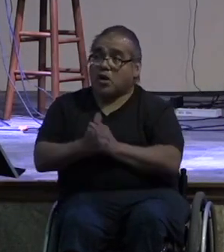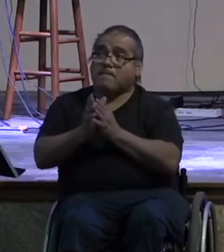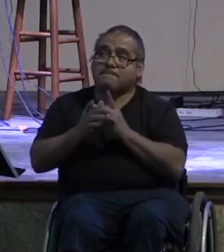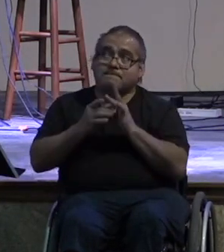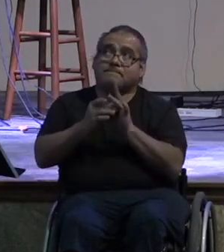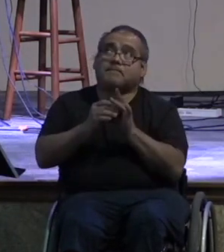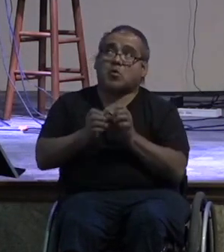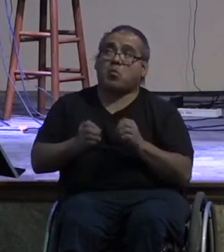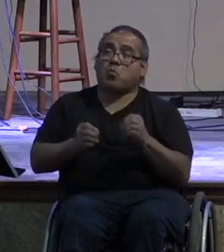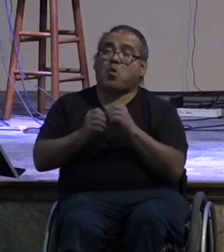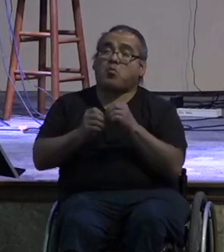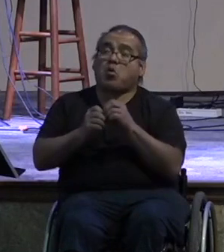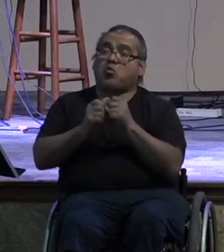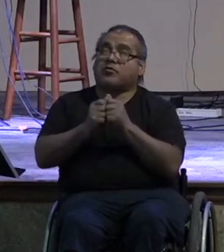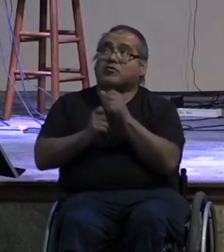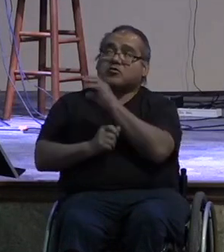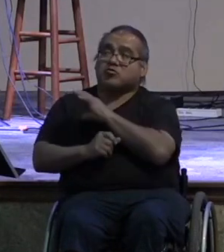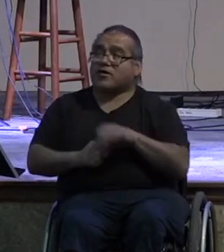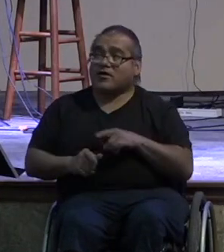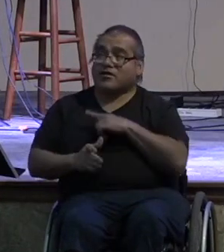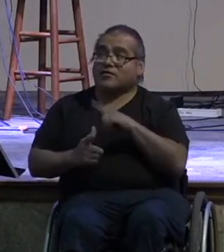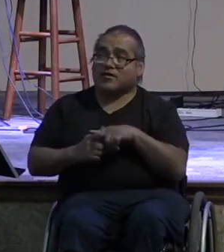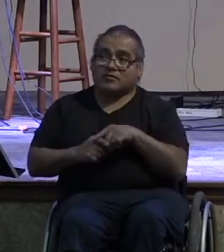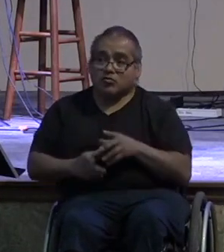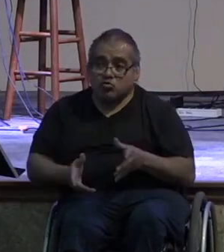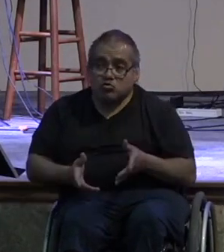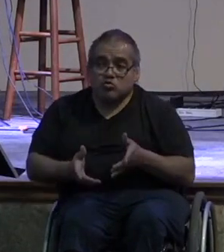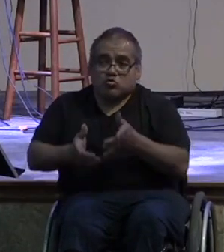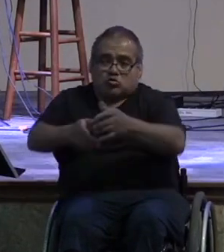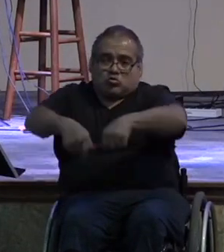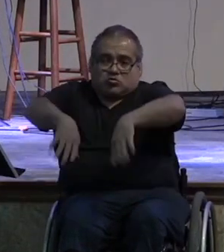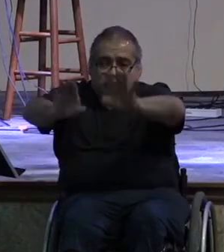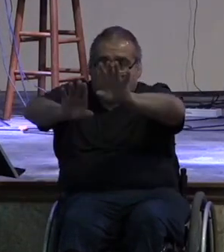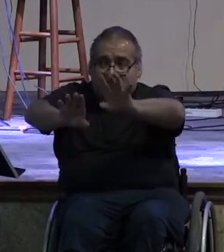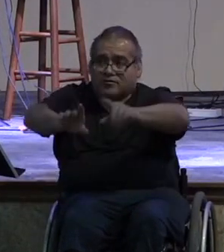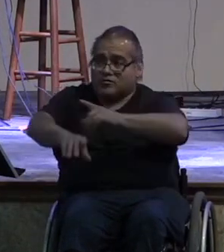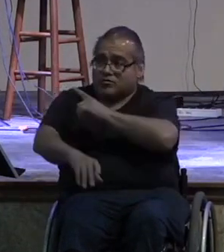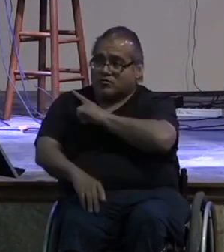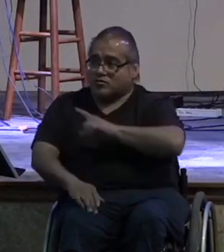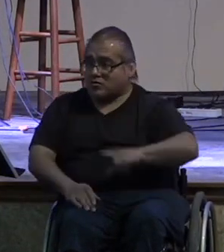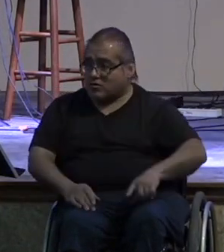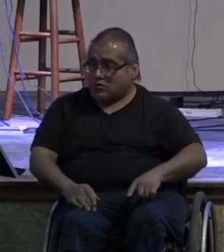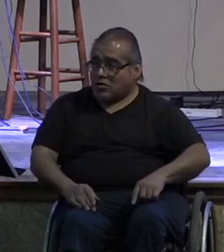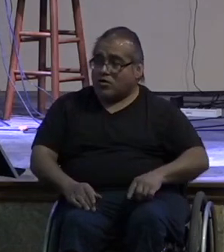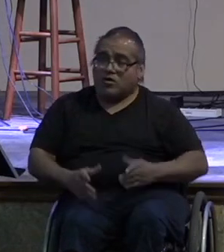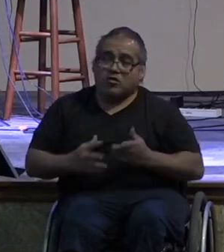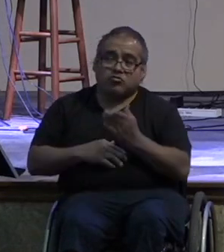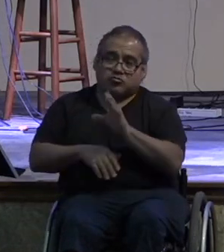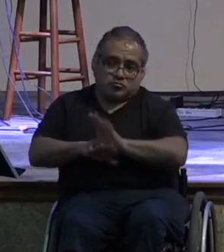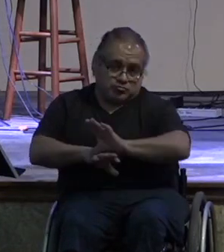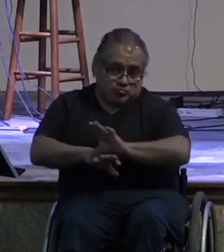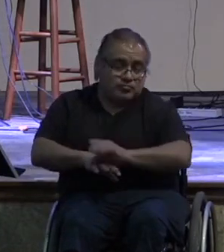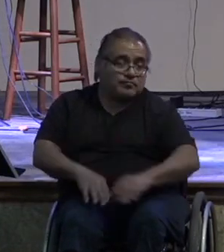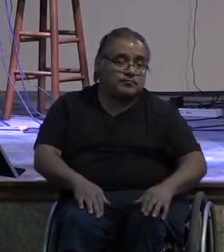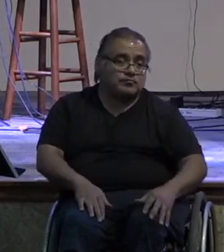christ and then to take that outside the doors of the church and bless our communities as well and then the last of these we've been talking about all morning is our